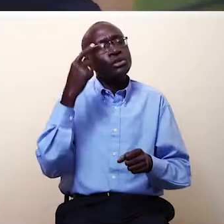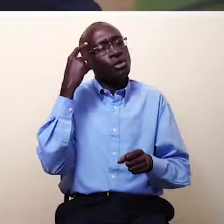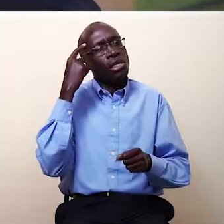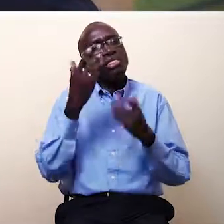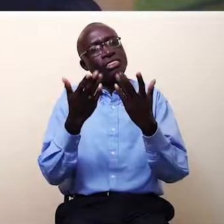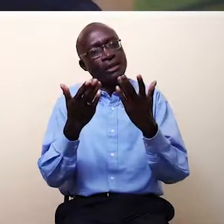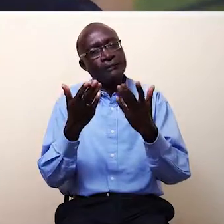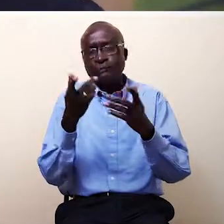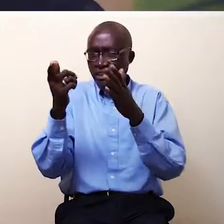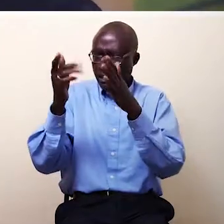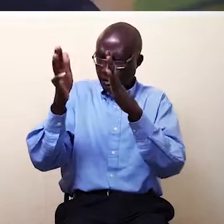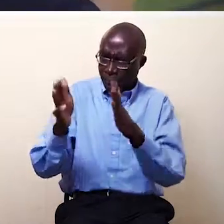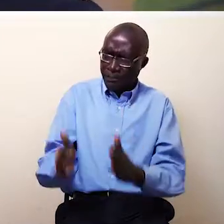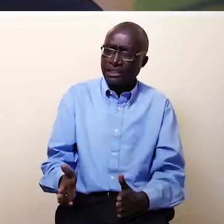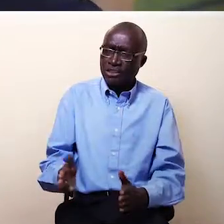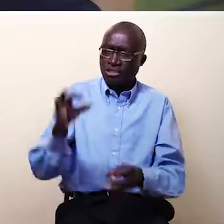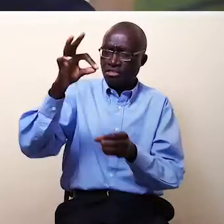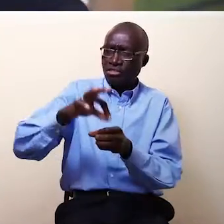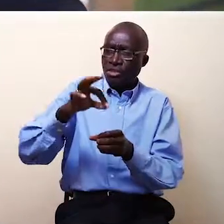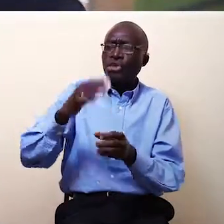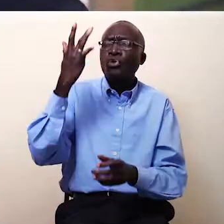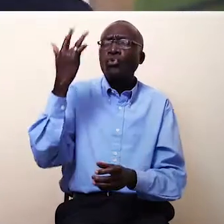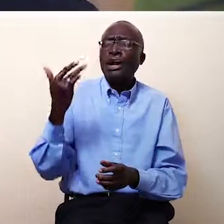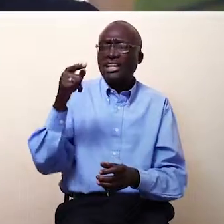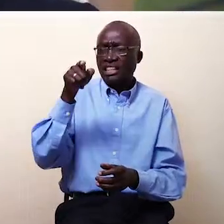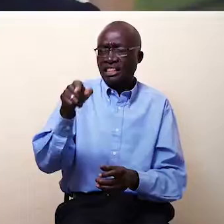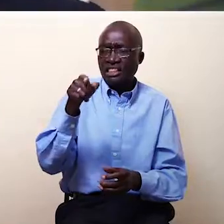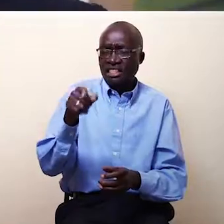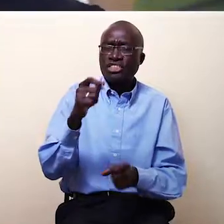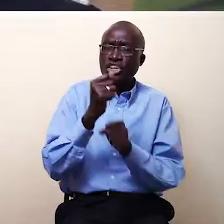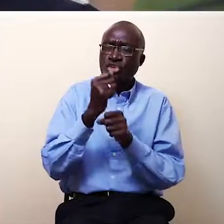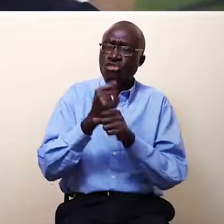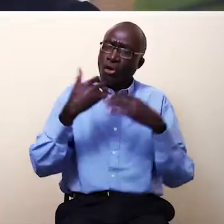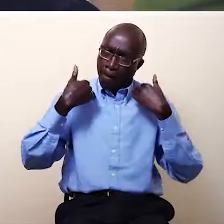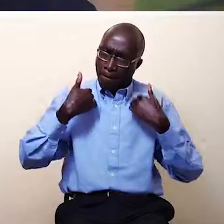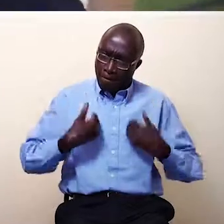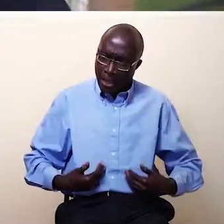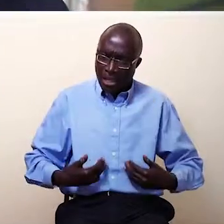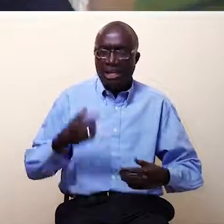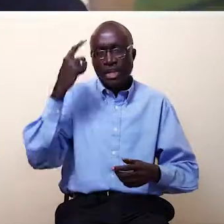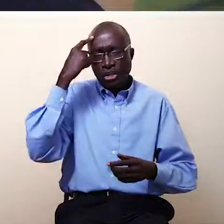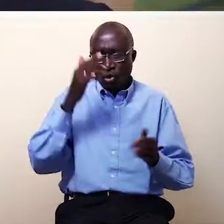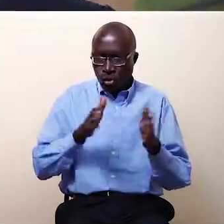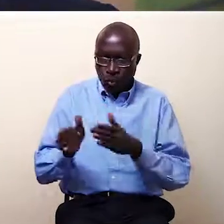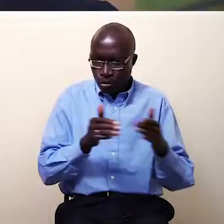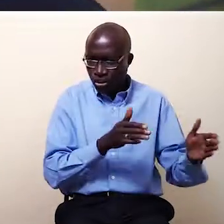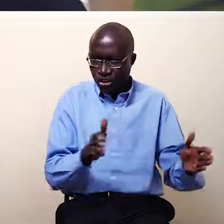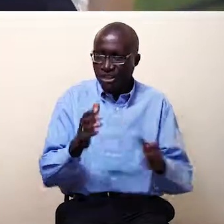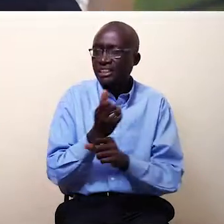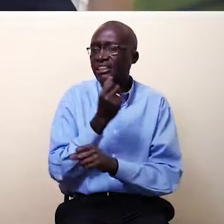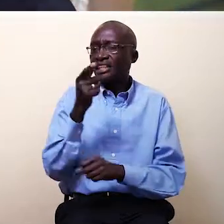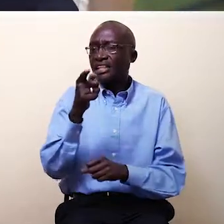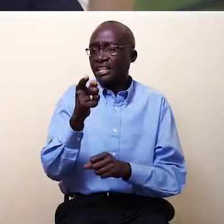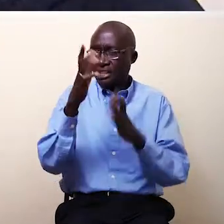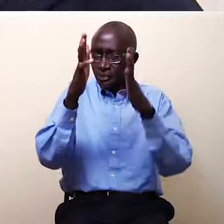in terms of, umse, I'm a volunteer because I know what he can do for me. I know the opportunities I will get because